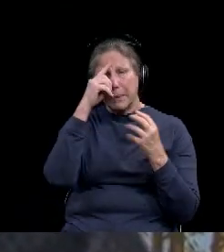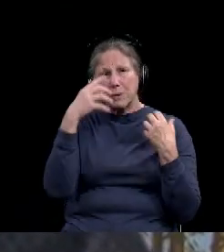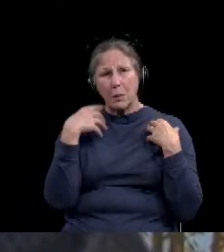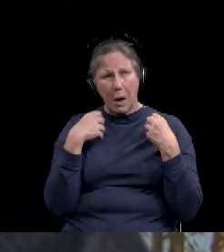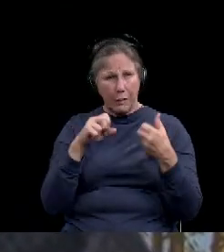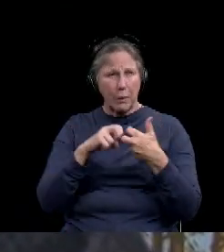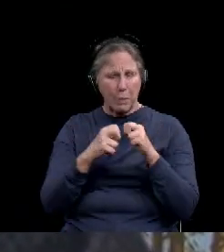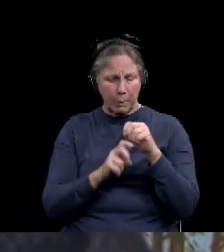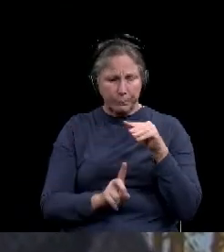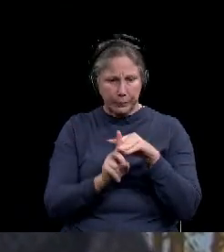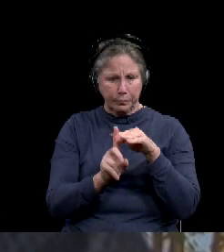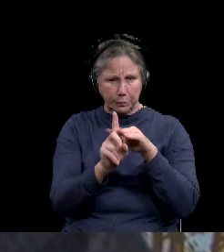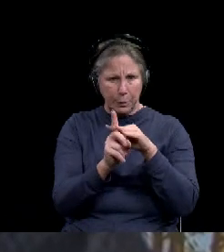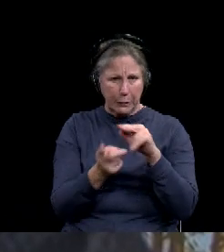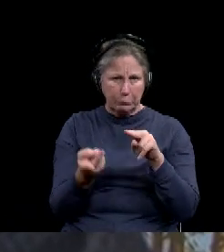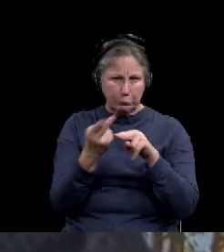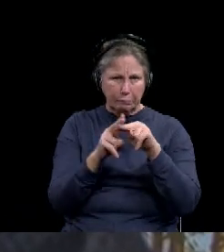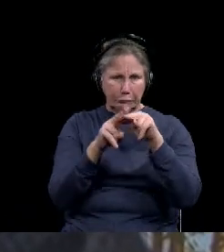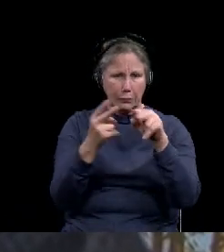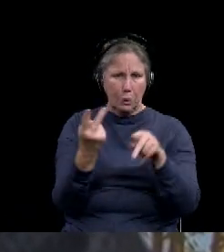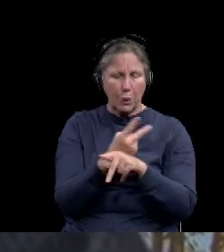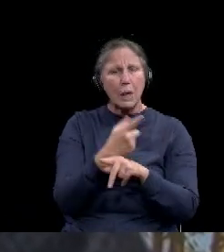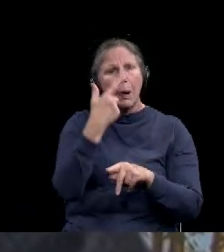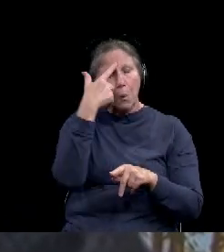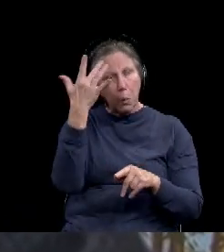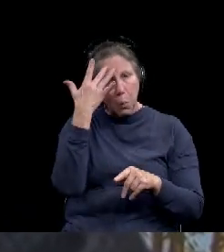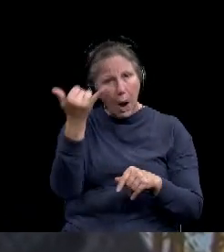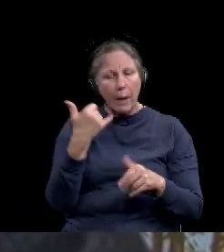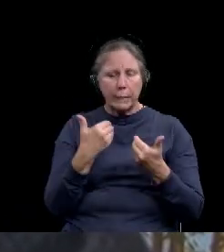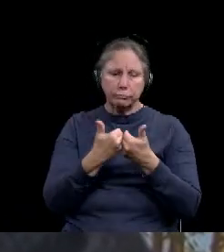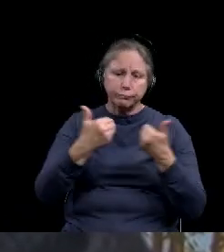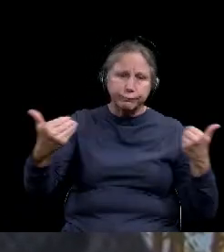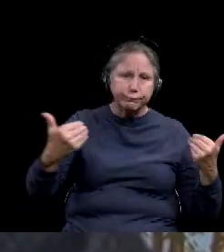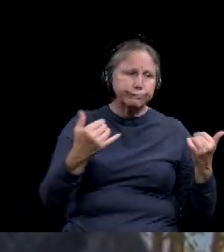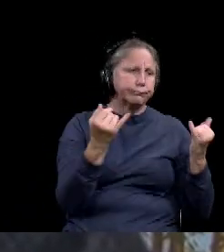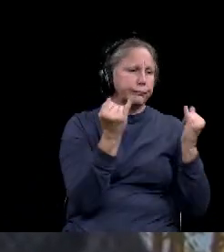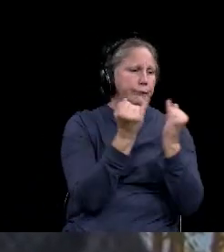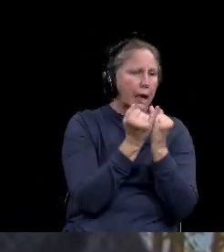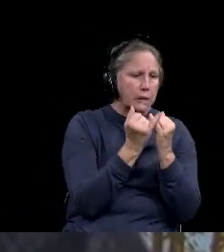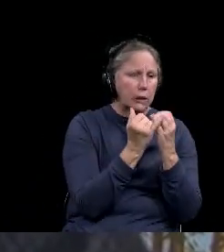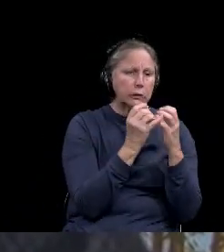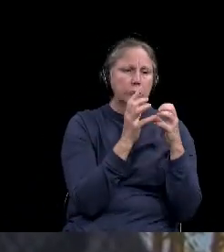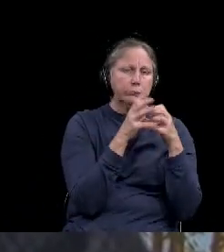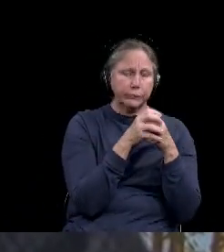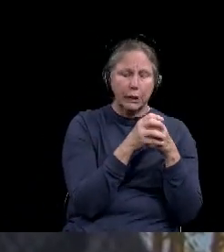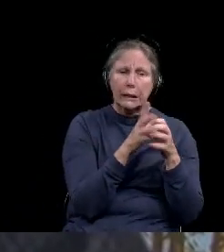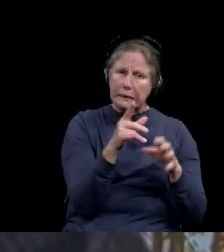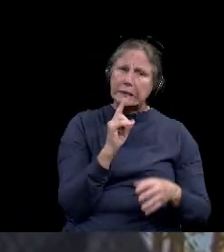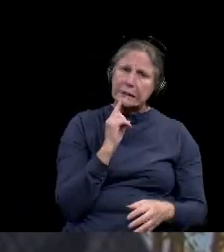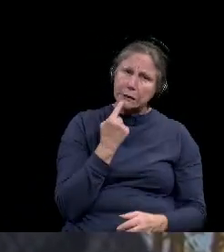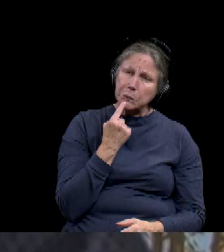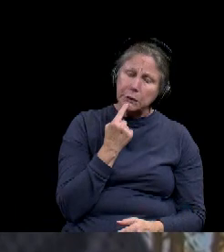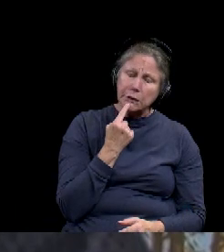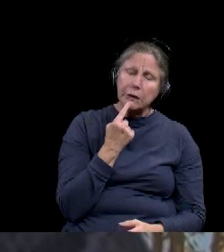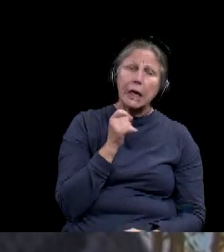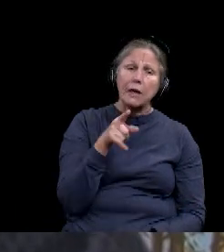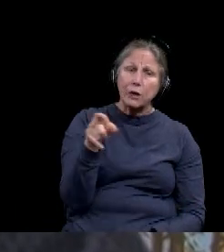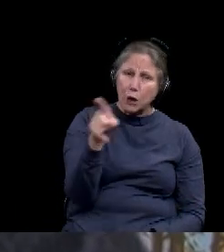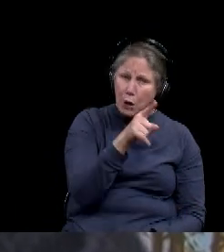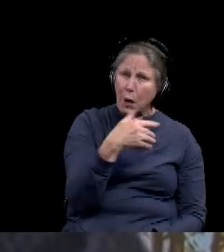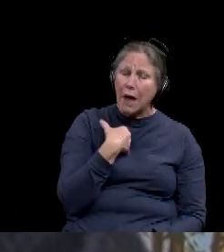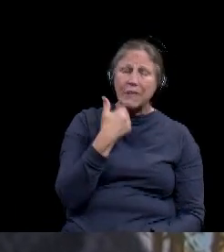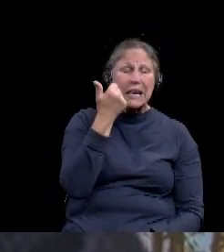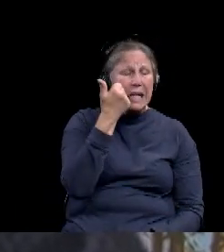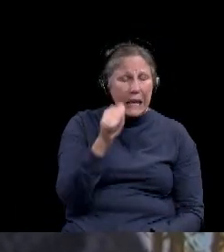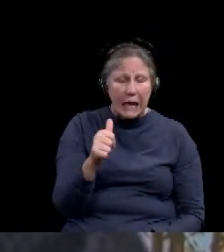related to, uh, the separation and isolation of people. Uh, that is a very serious matter. If you're experiencing anything